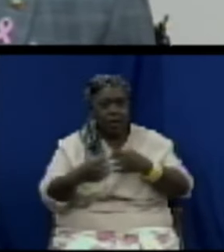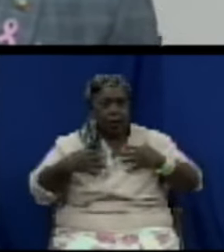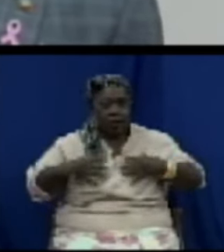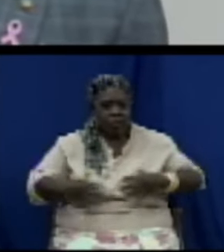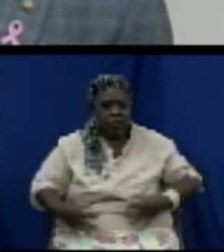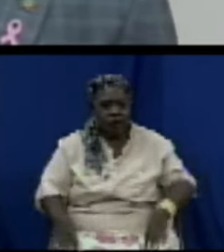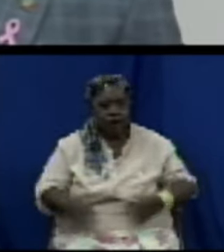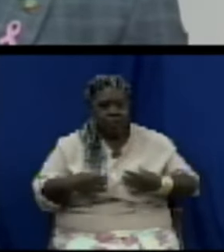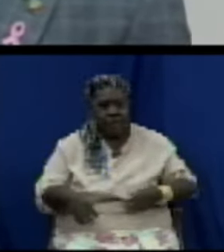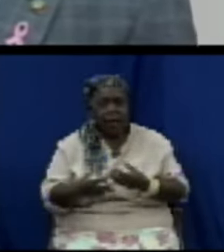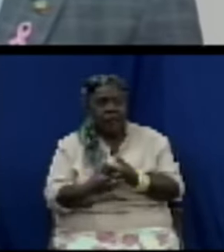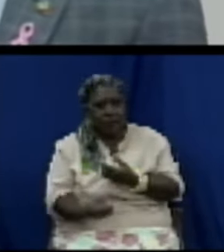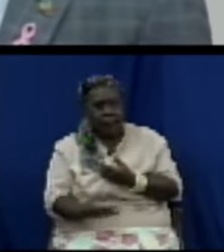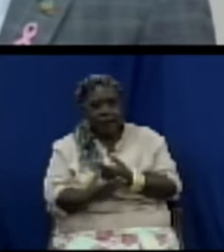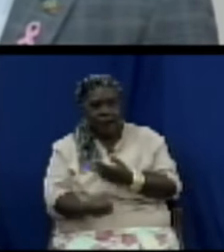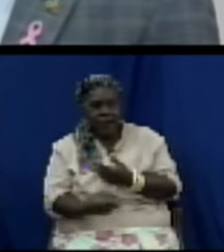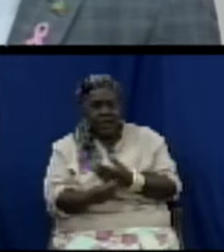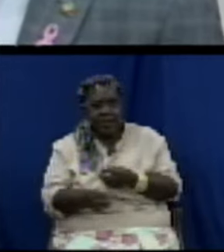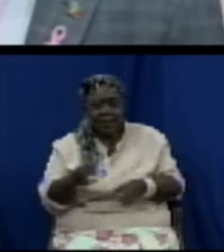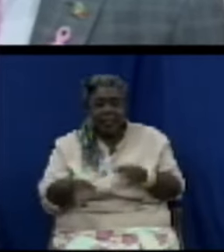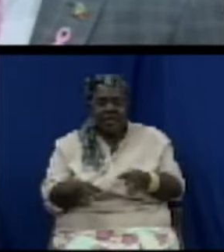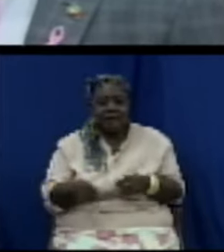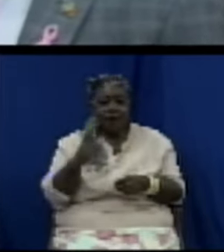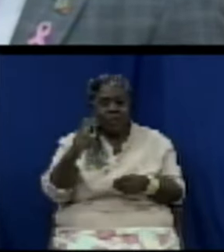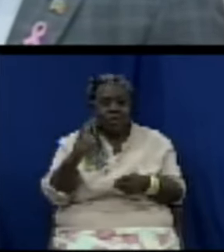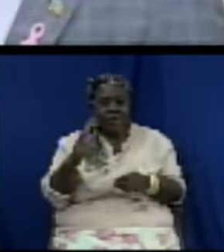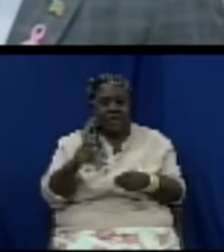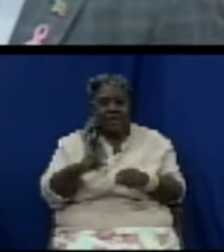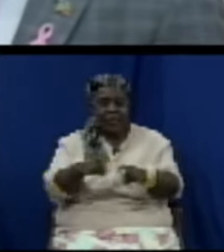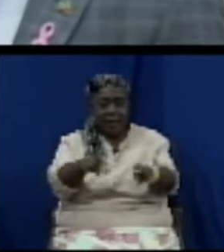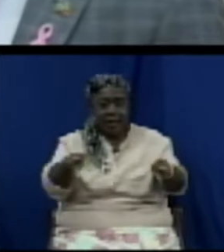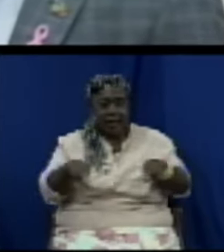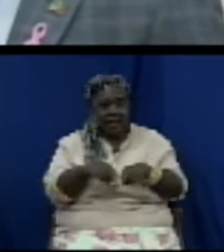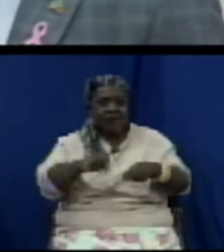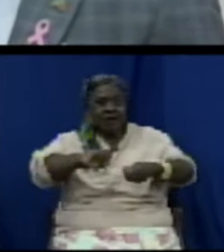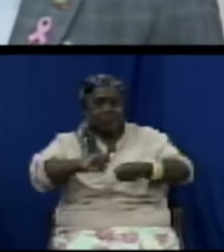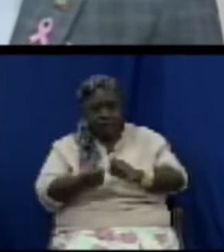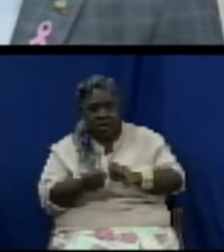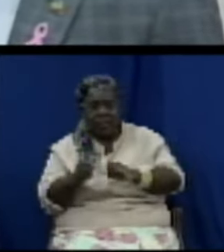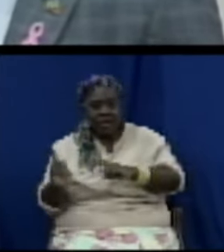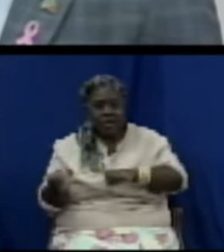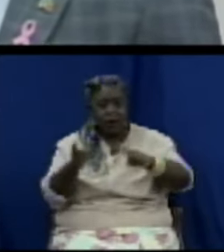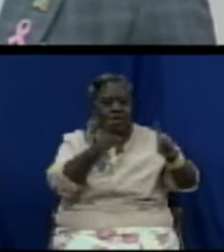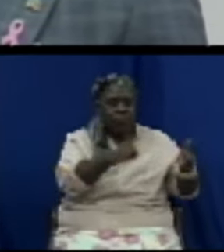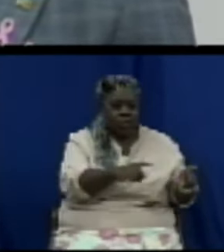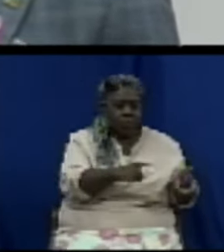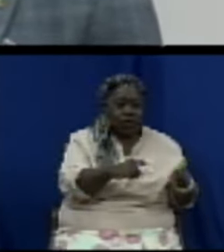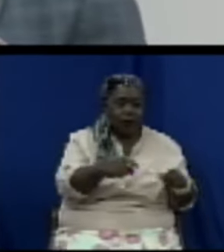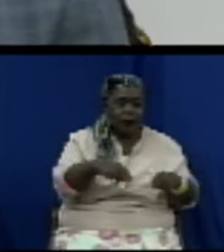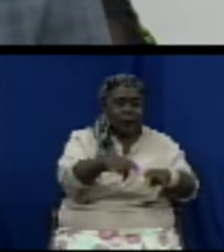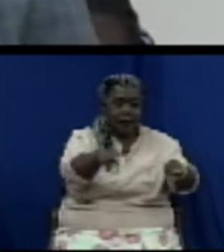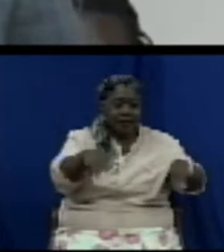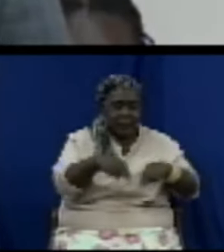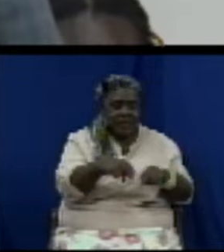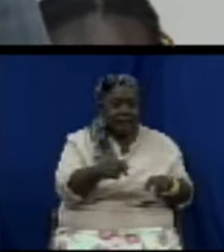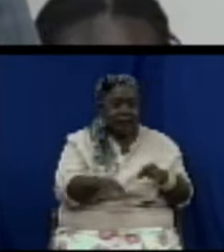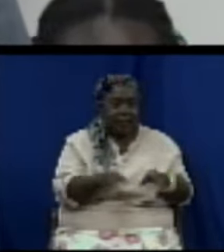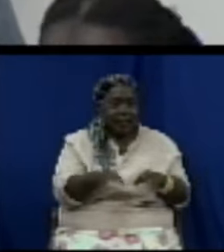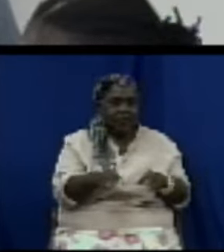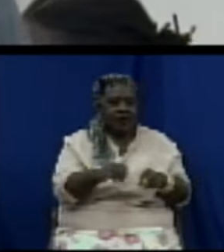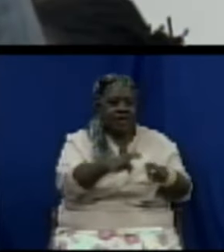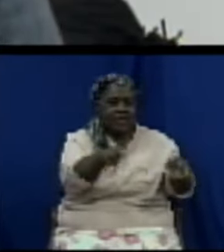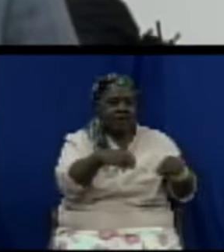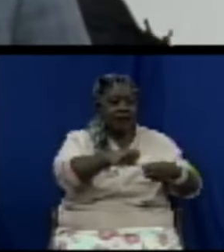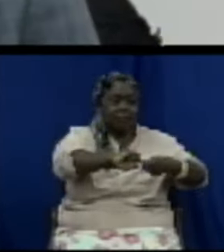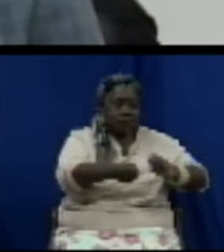So just in case the one in Nevis goes down, they can come to St. Kitts, and if ours goes down, they can go over to Nevis. So we are